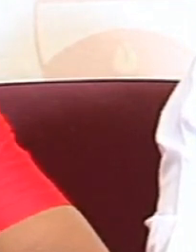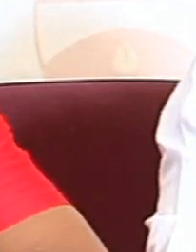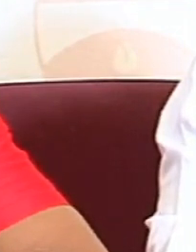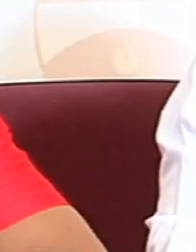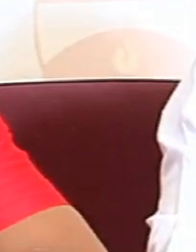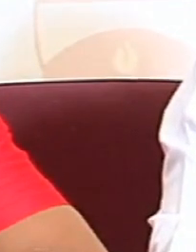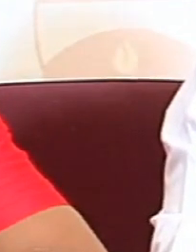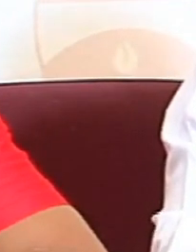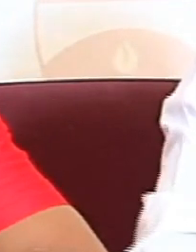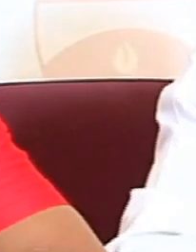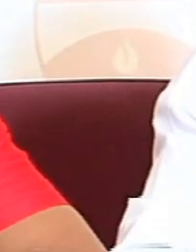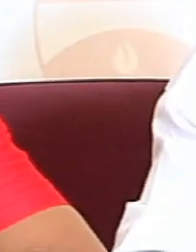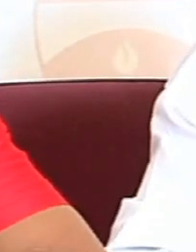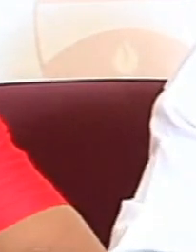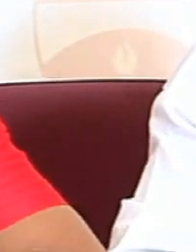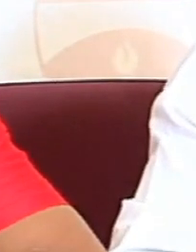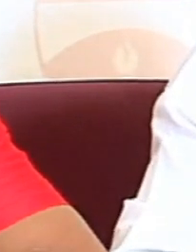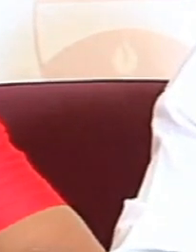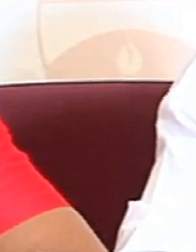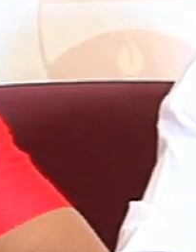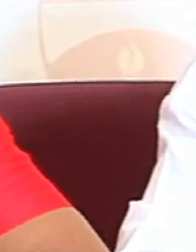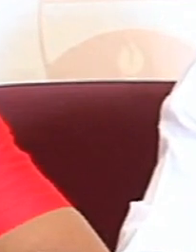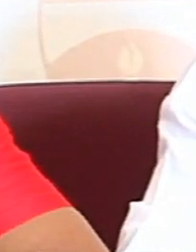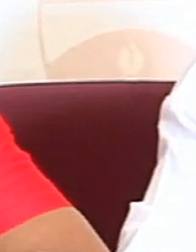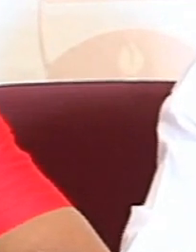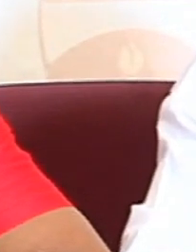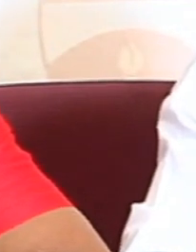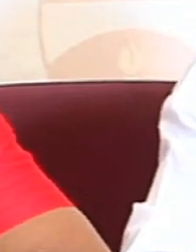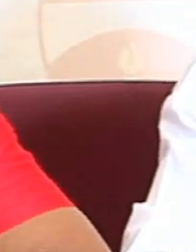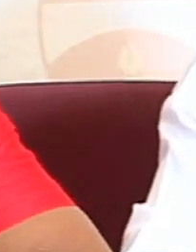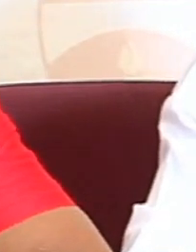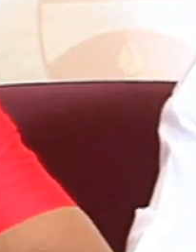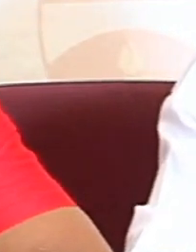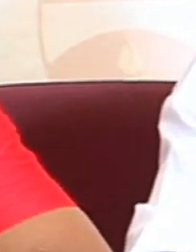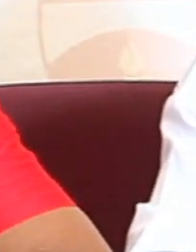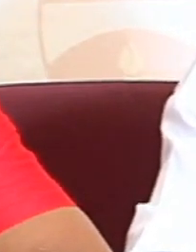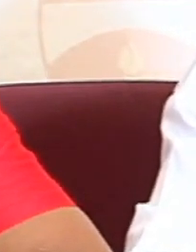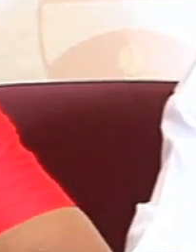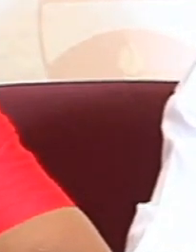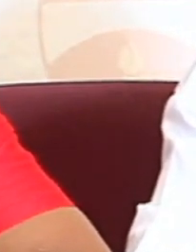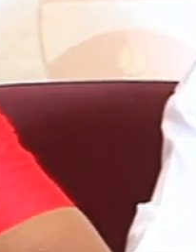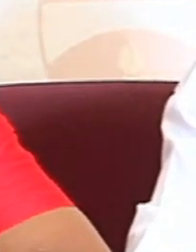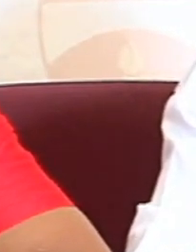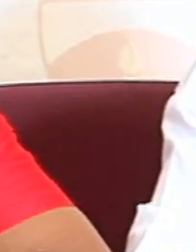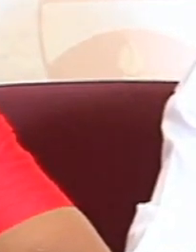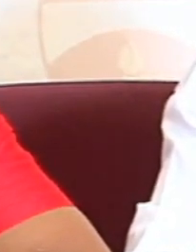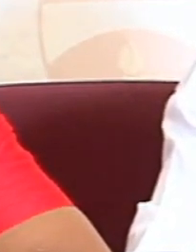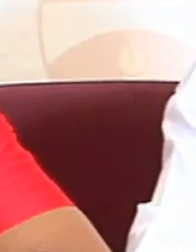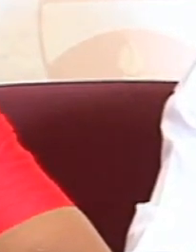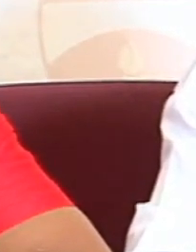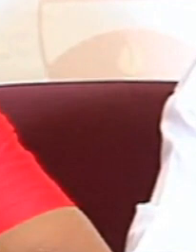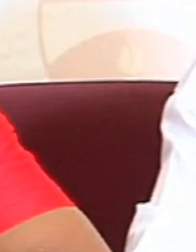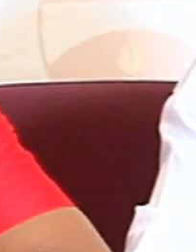So, we do have meetings. have had engagements with Nehao in this regard. And we have also characterized this